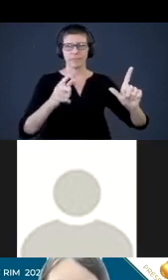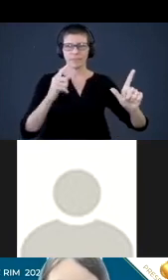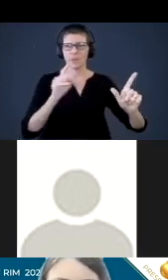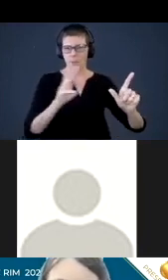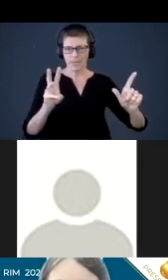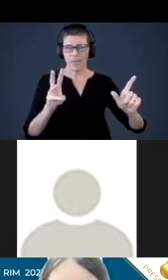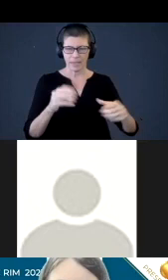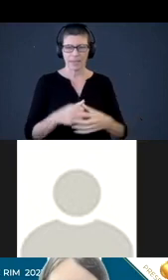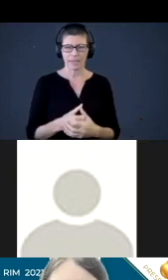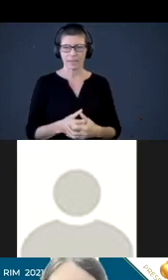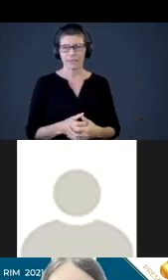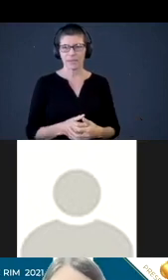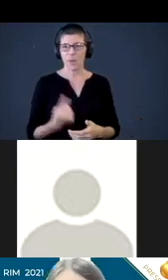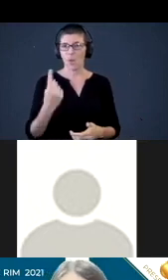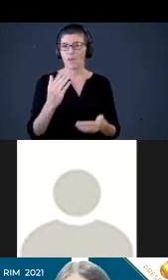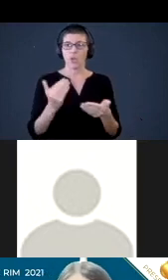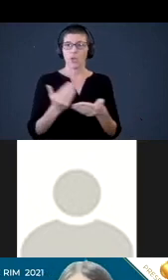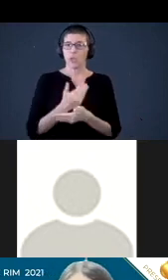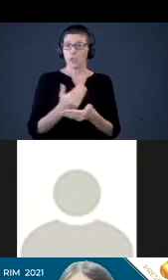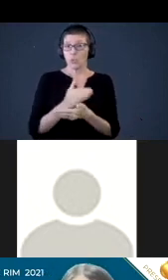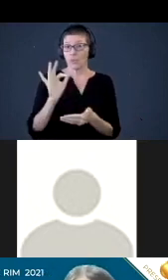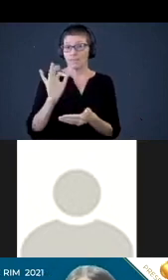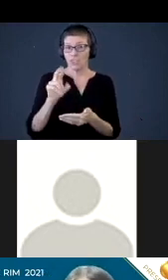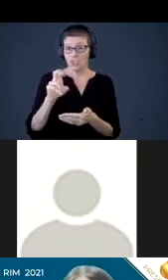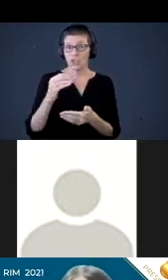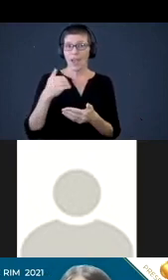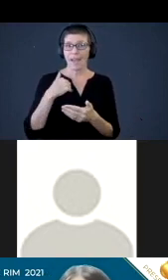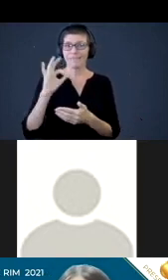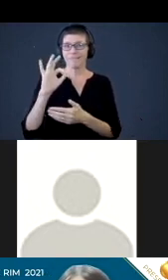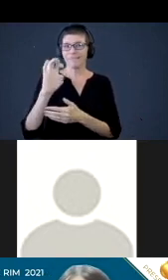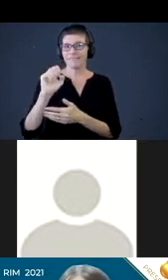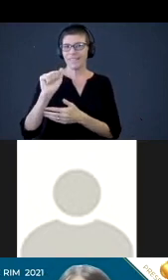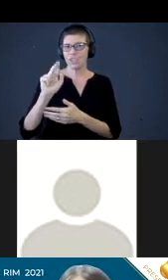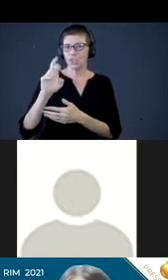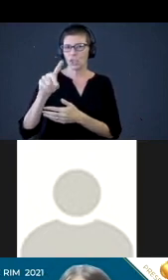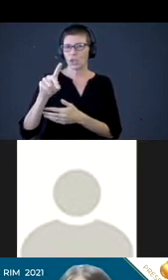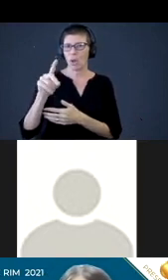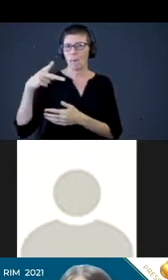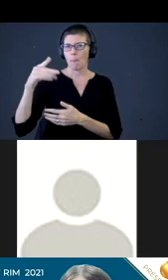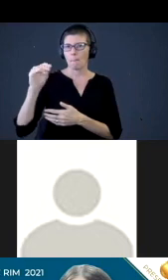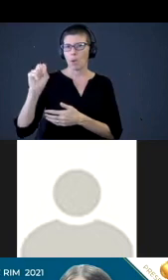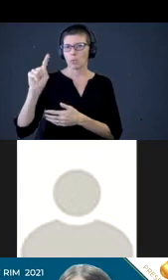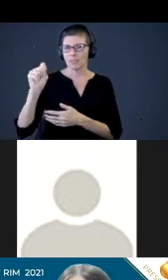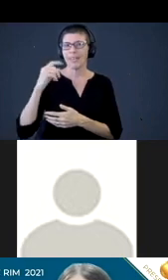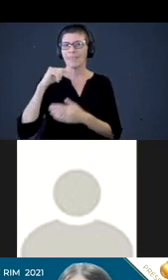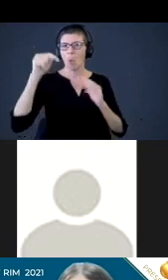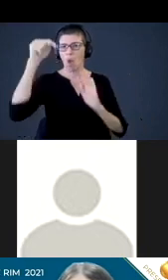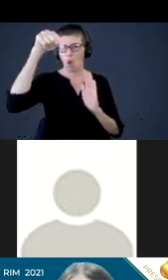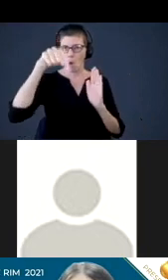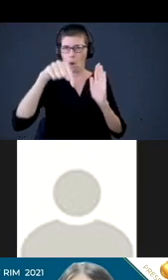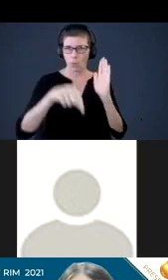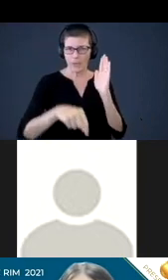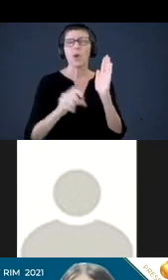One of kind of our new feature here is the featured post. If you scroll all the way down, you'll see all the most kind of current